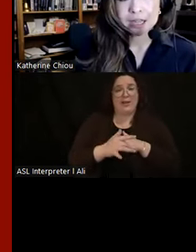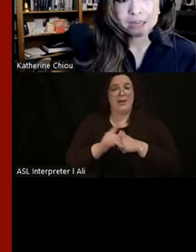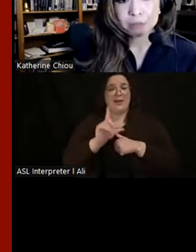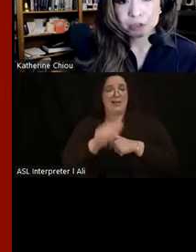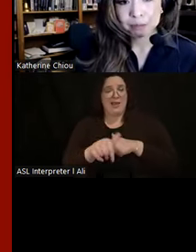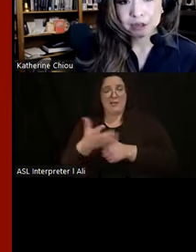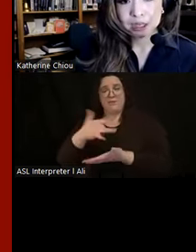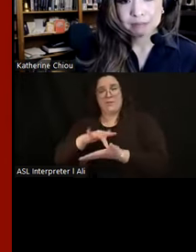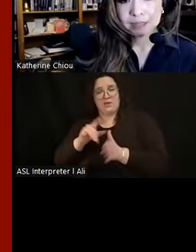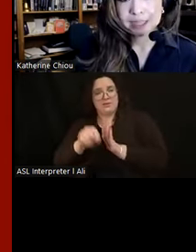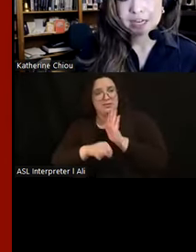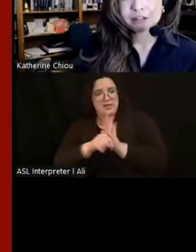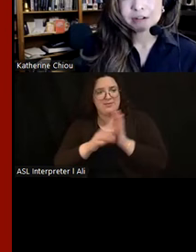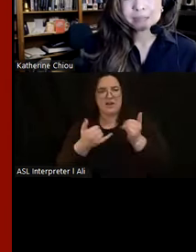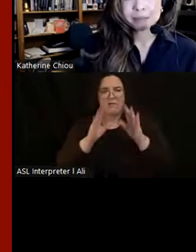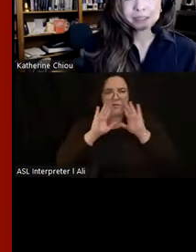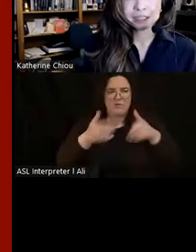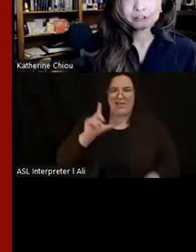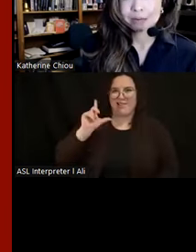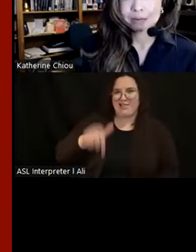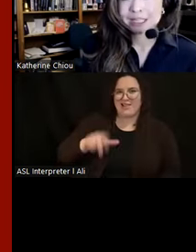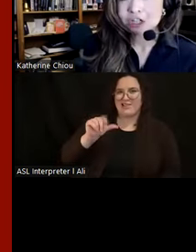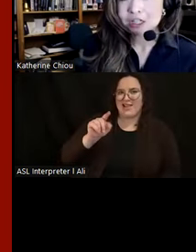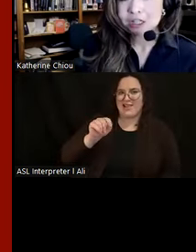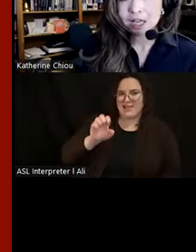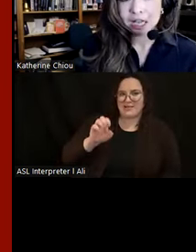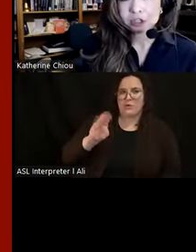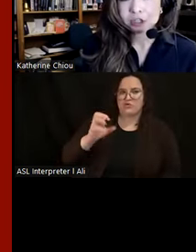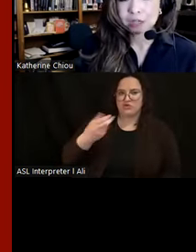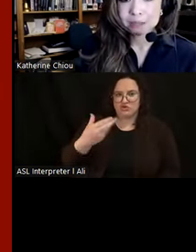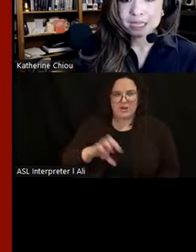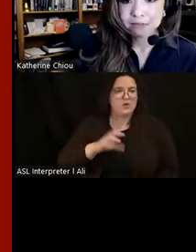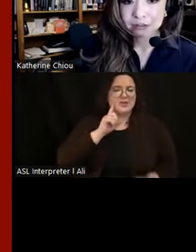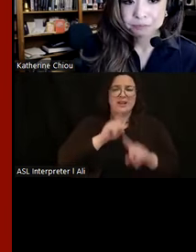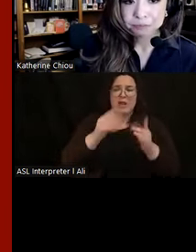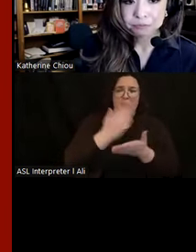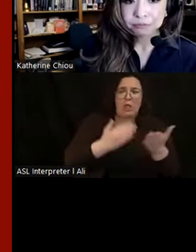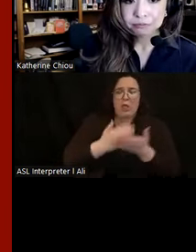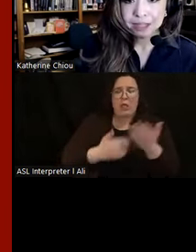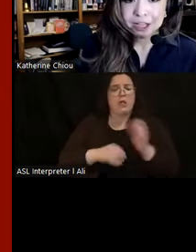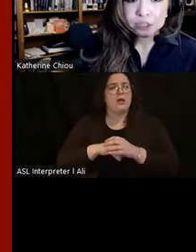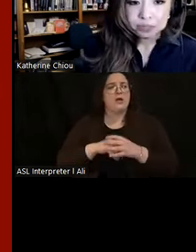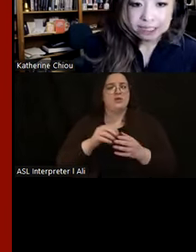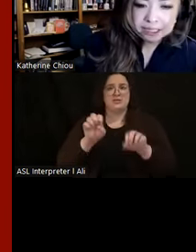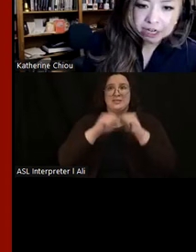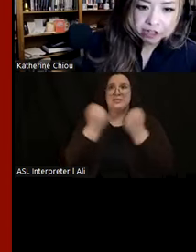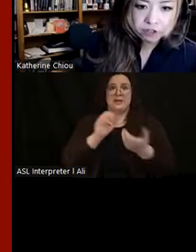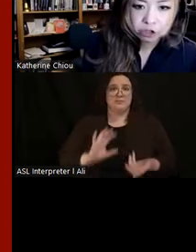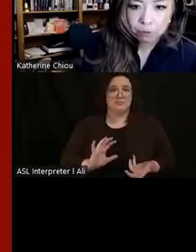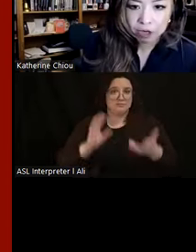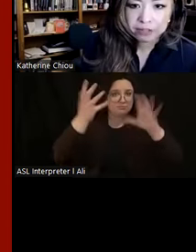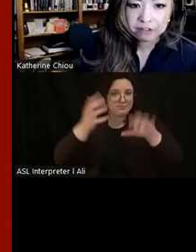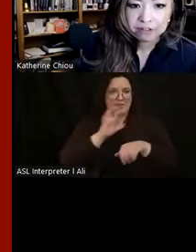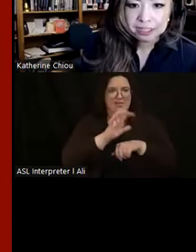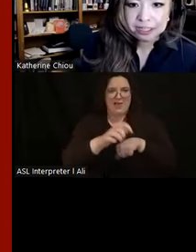on the late Moche period, characterized by political fragmentation and social upheaval. It's really in this era of